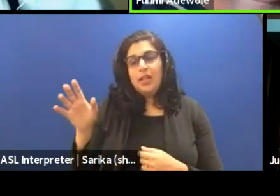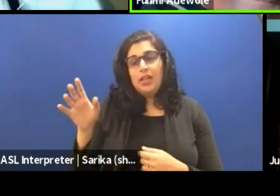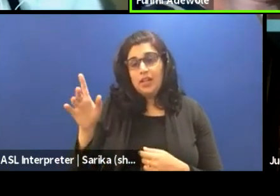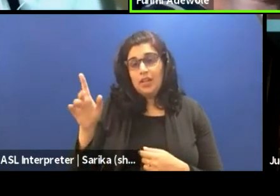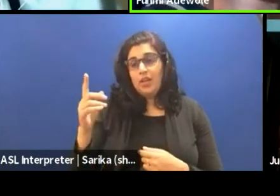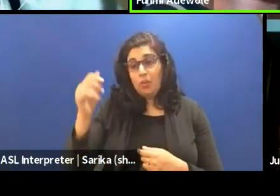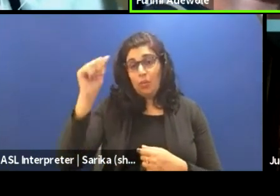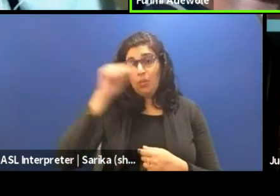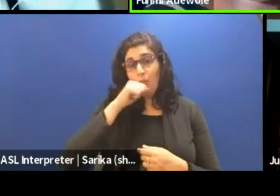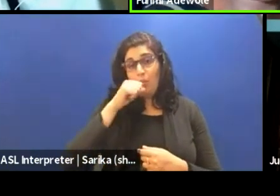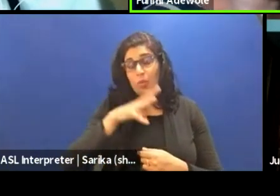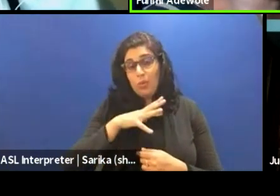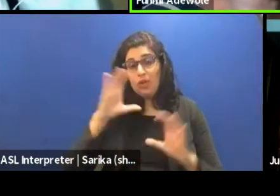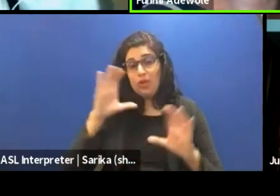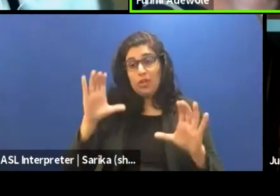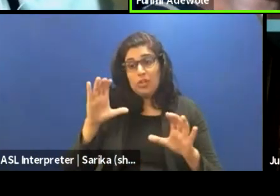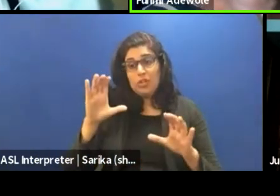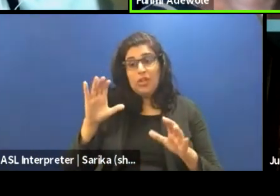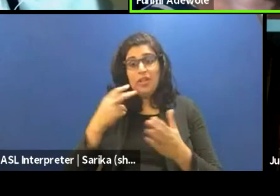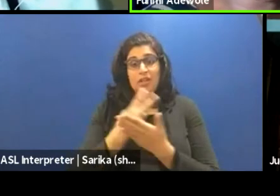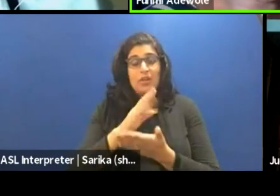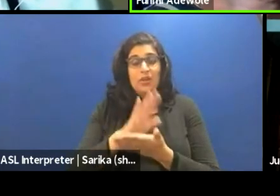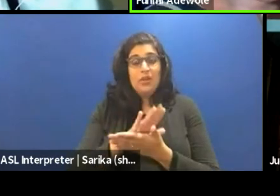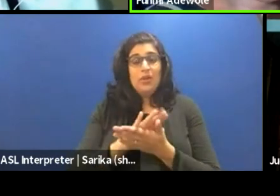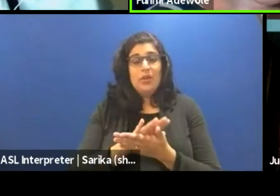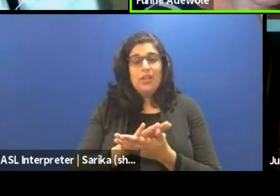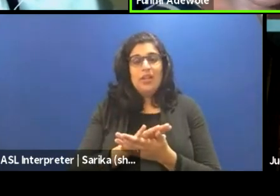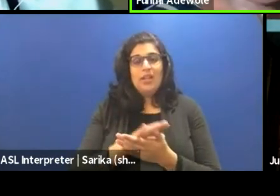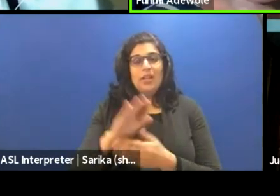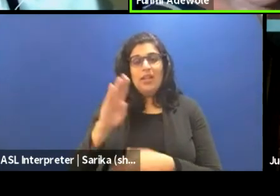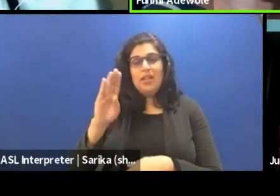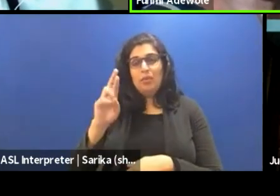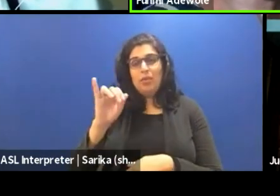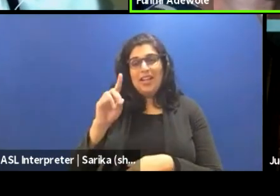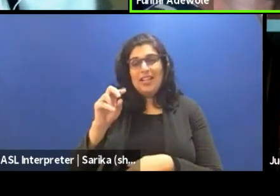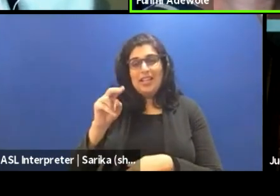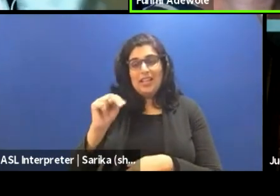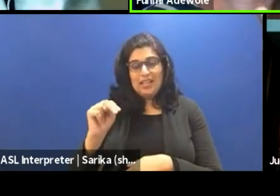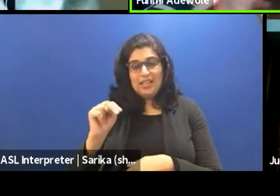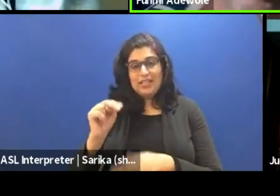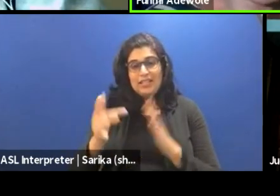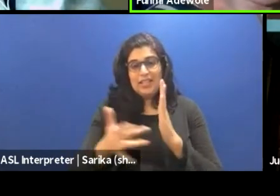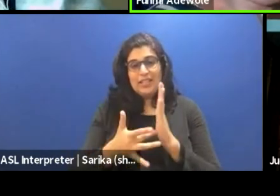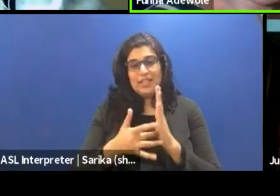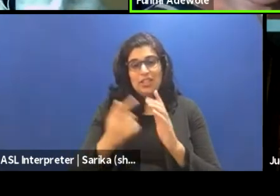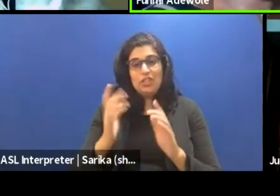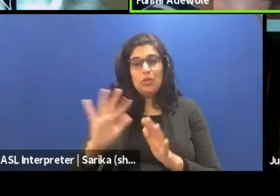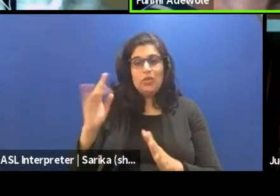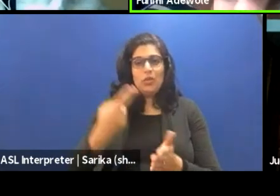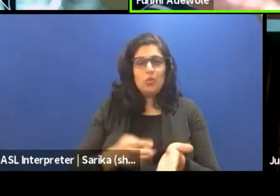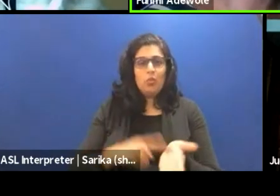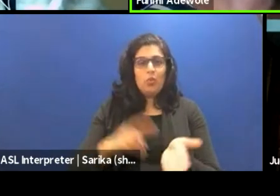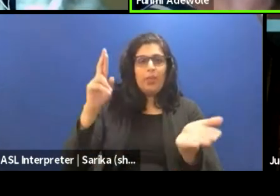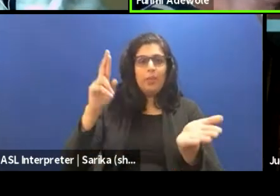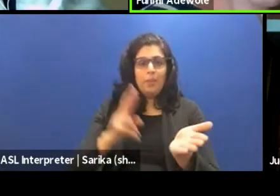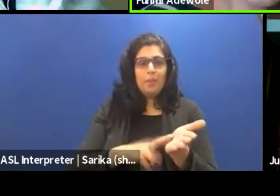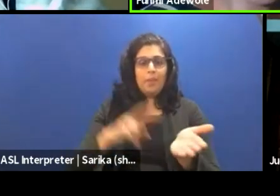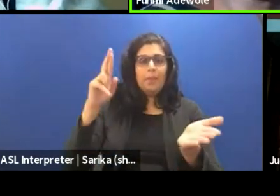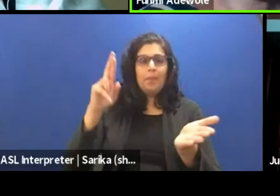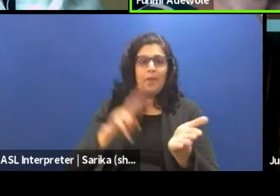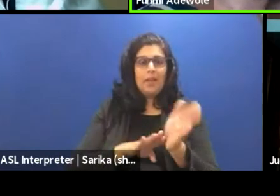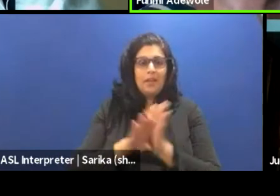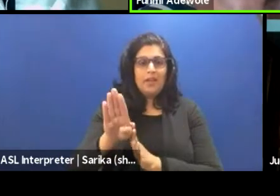BA student and she created a technique, which people used to call the Braidian technique. And she used to use a rhythm to develop a